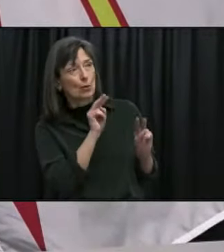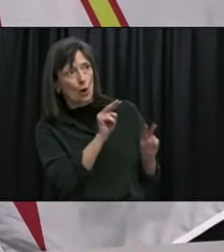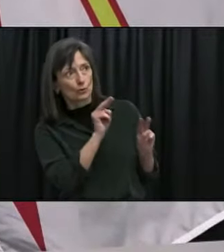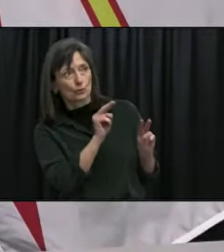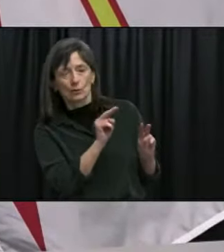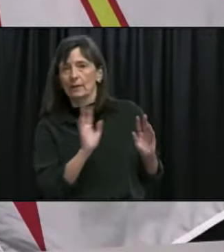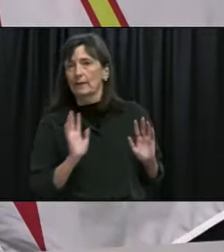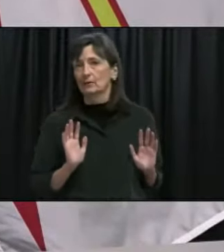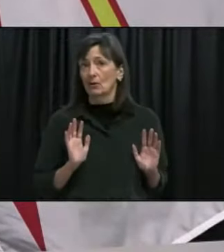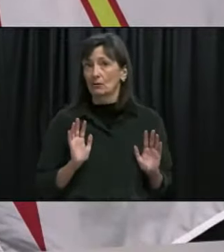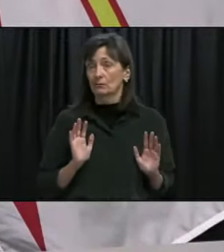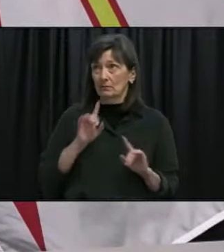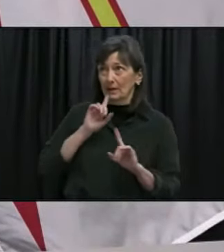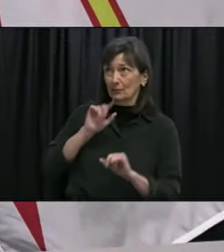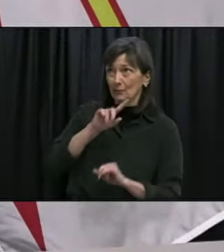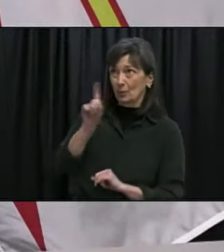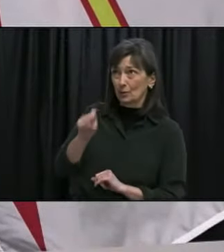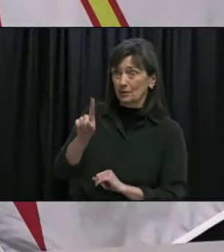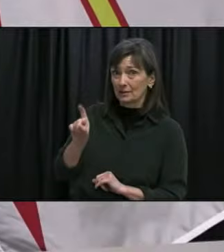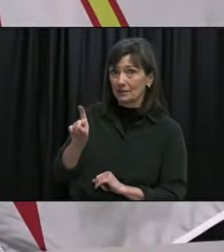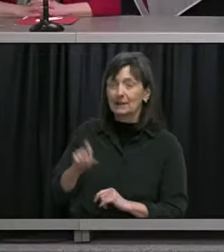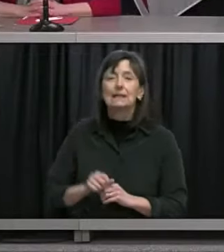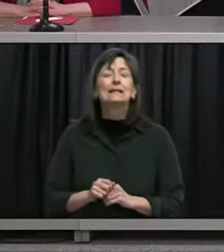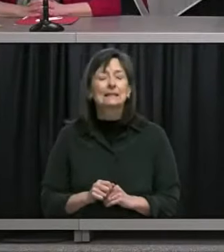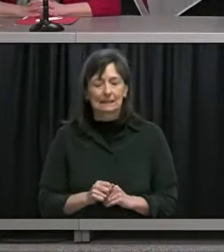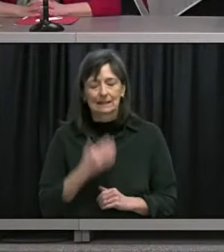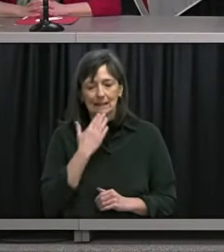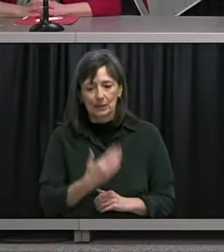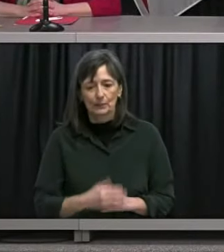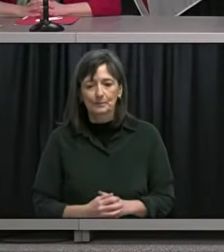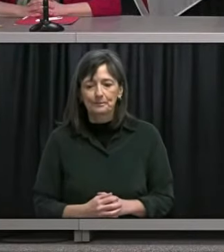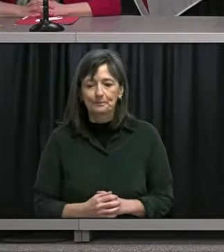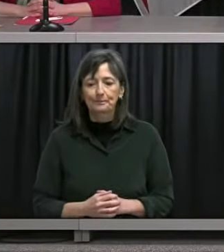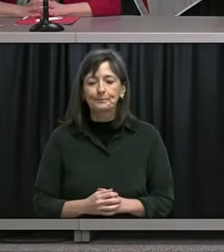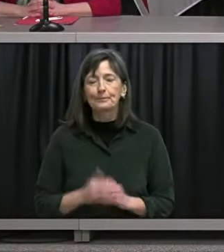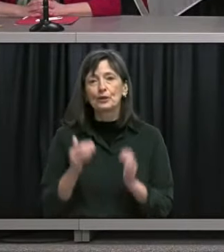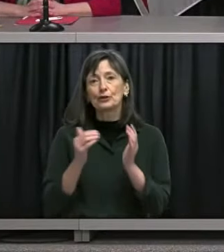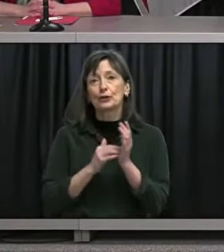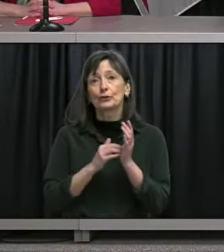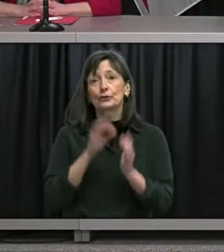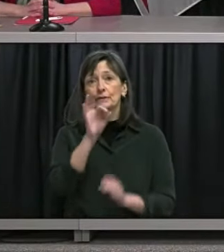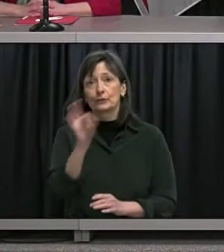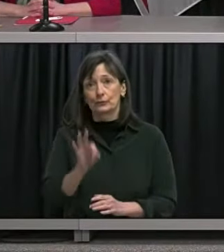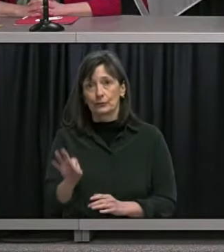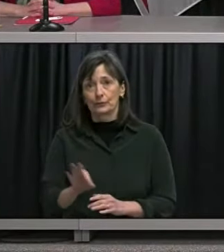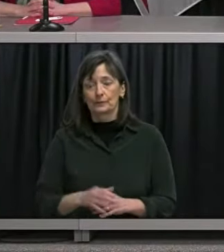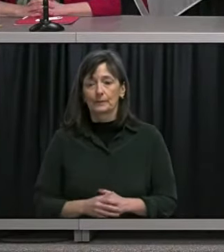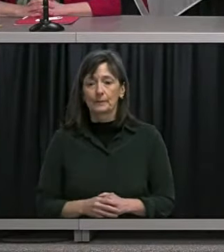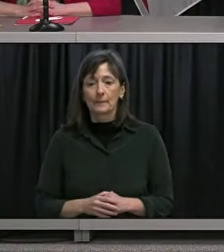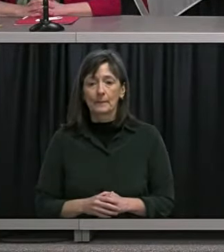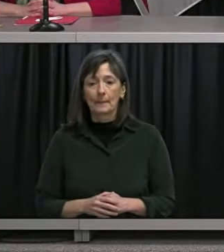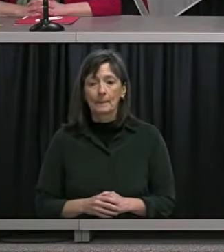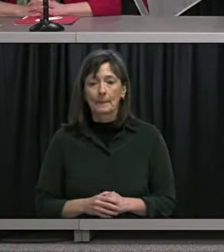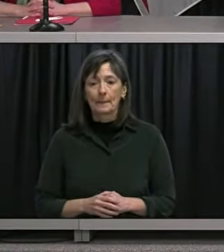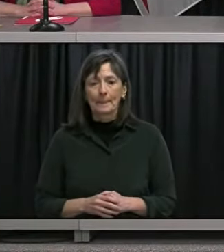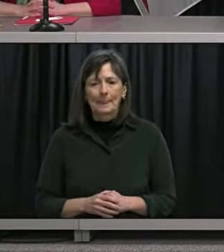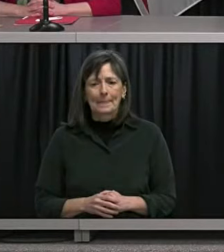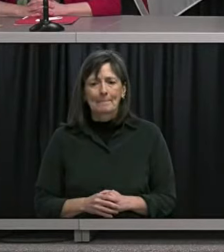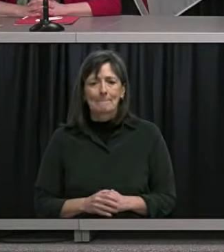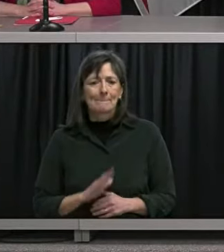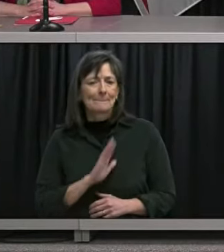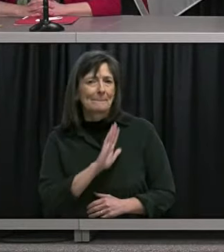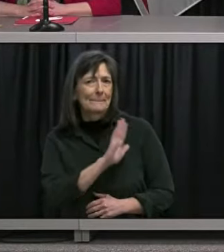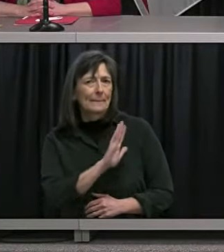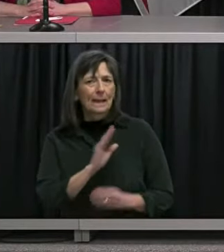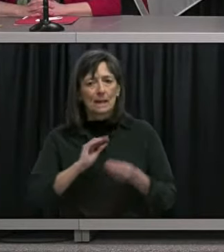hope that answers your question it does thank you Dr. Fitzgerald I'm wondering what's your take on all this